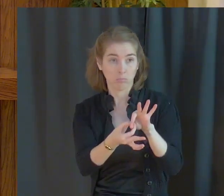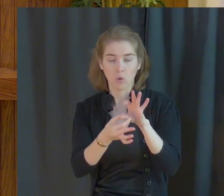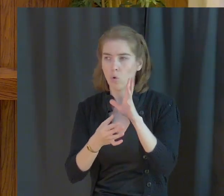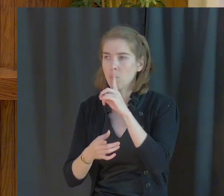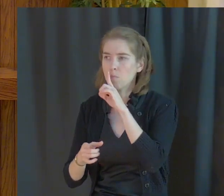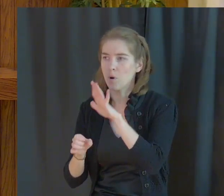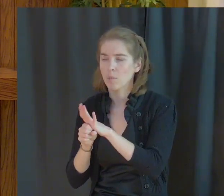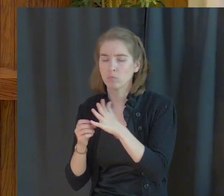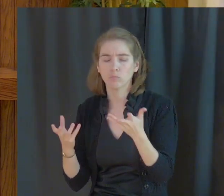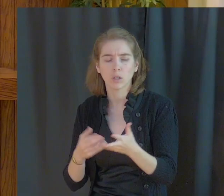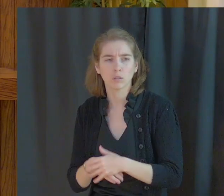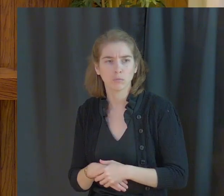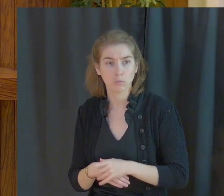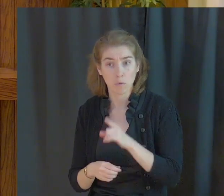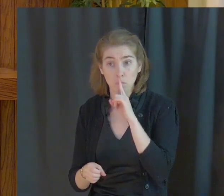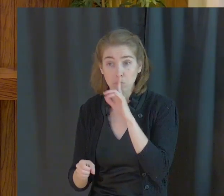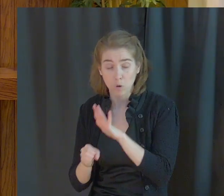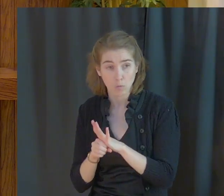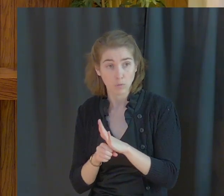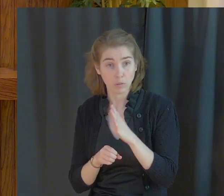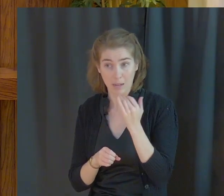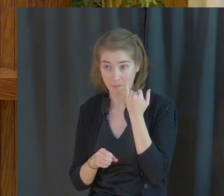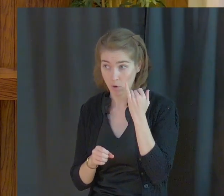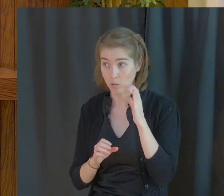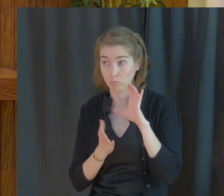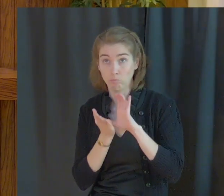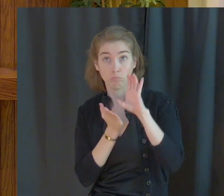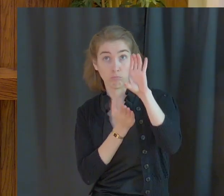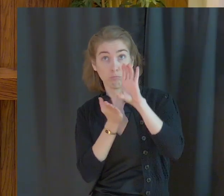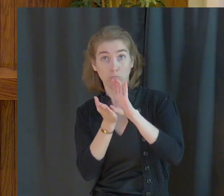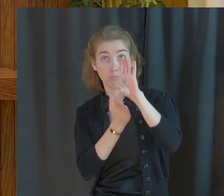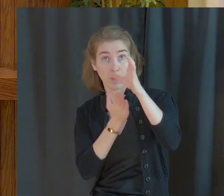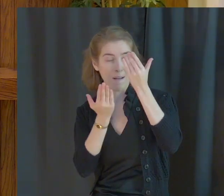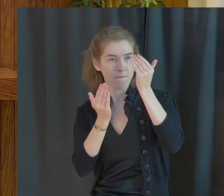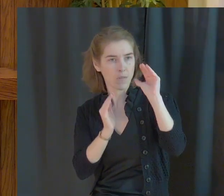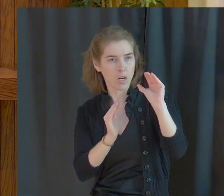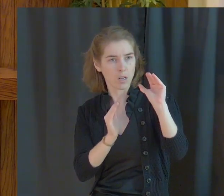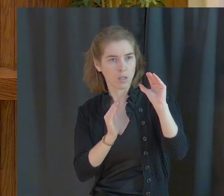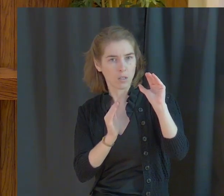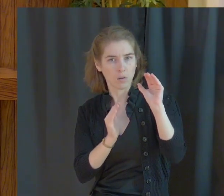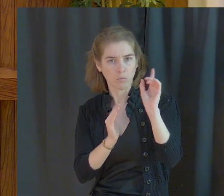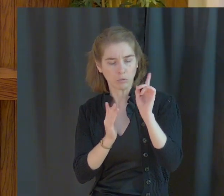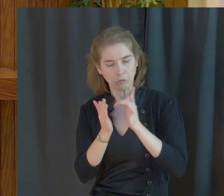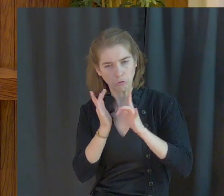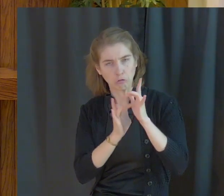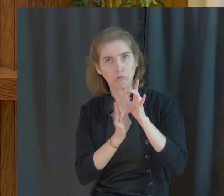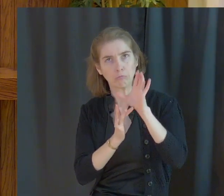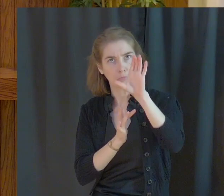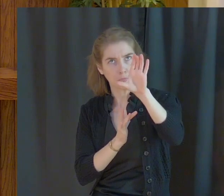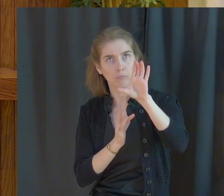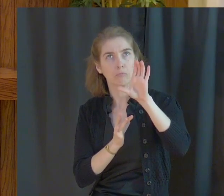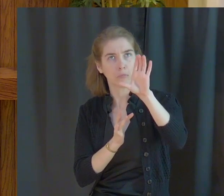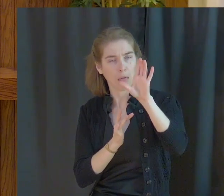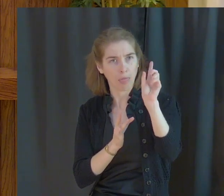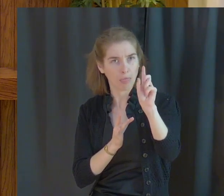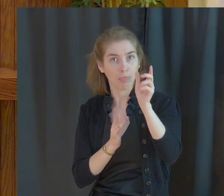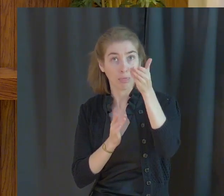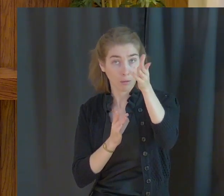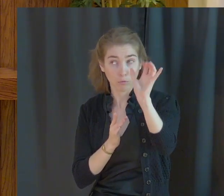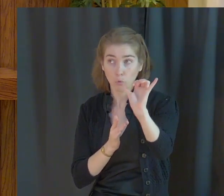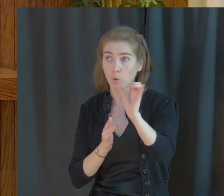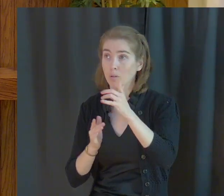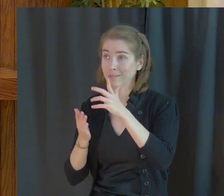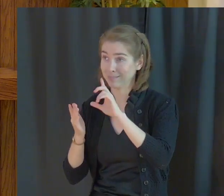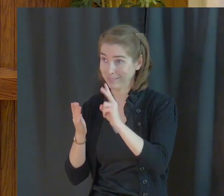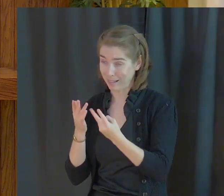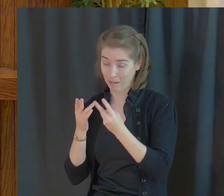promise? Our promise is that we lay up our treasures in heaven where Jesus is and where He is. The second thing we learn from